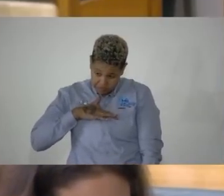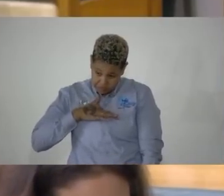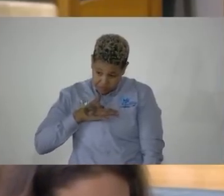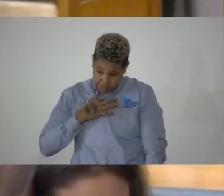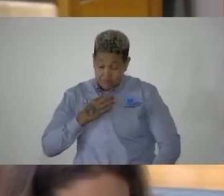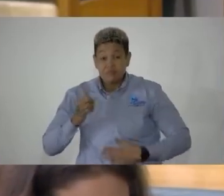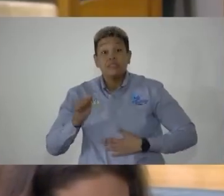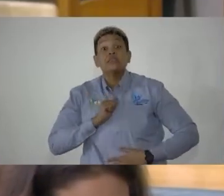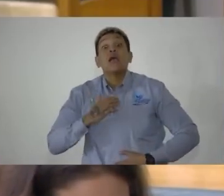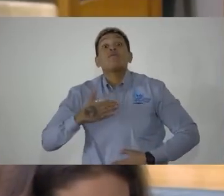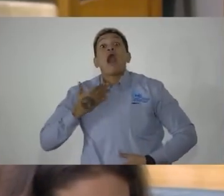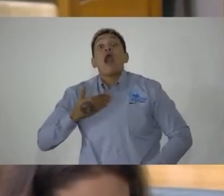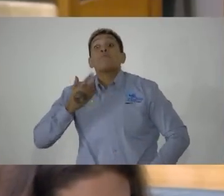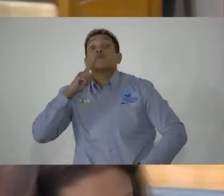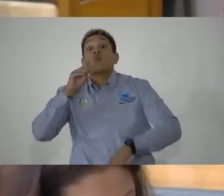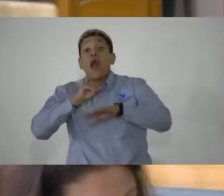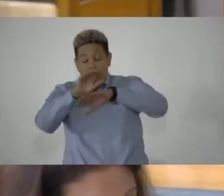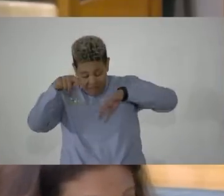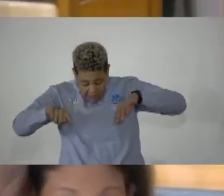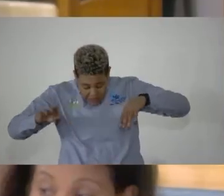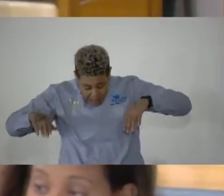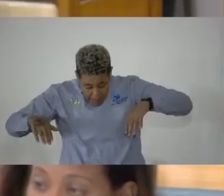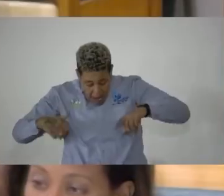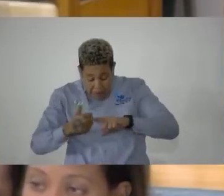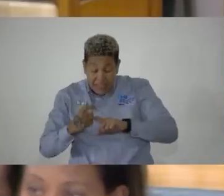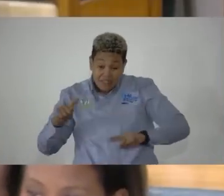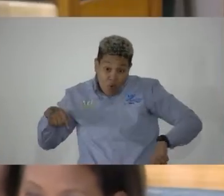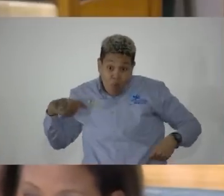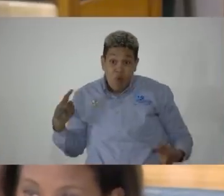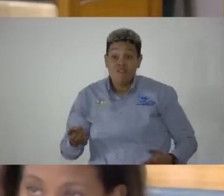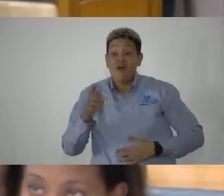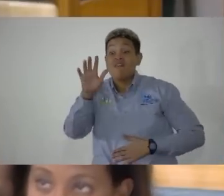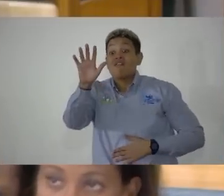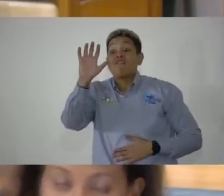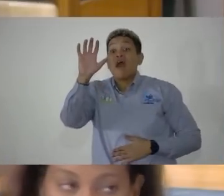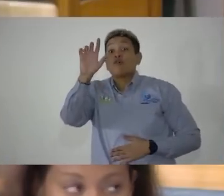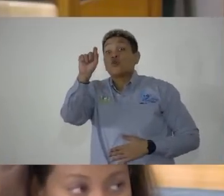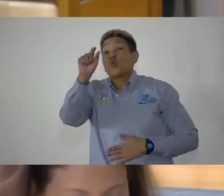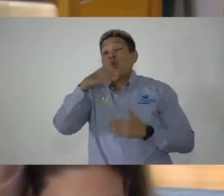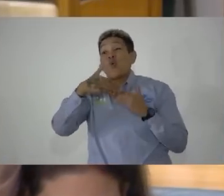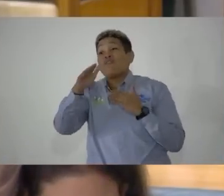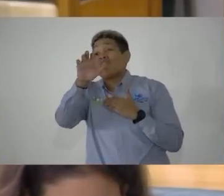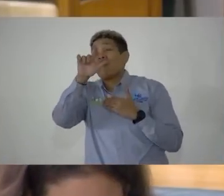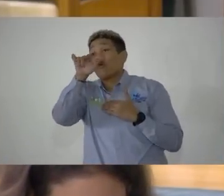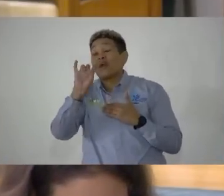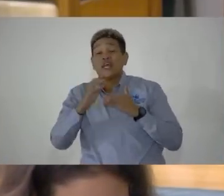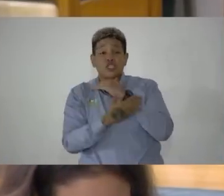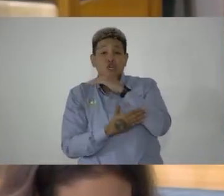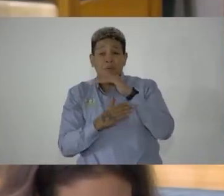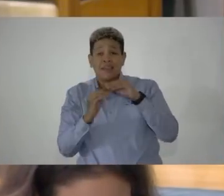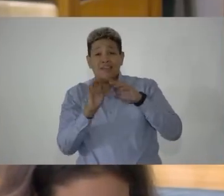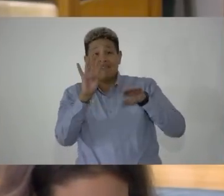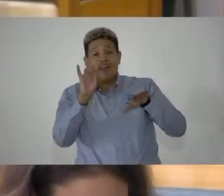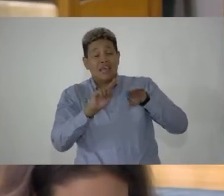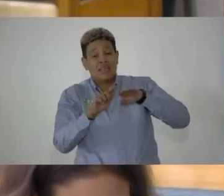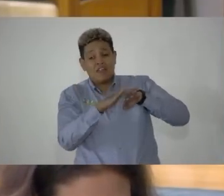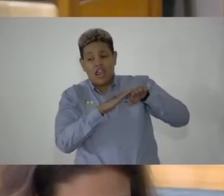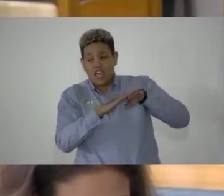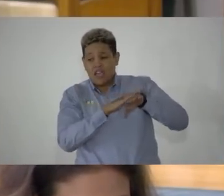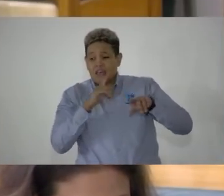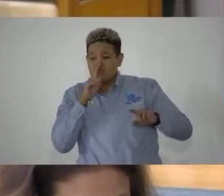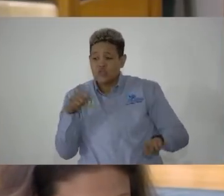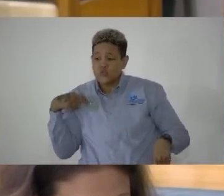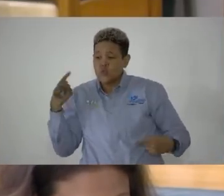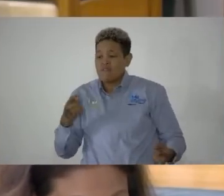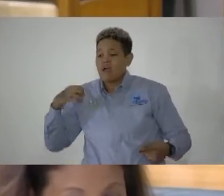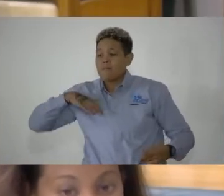advise this parliament that over 520 Jamaicans across 48 constituencies have so far